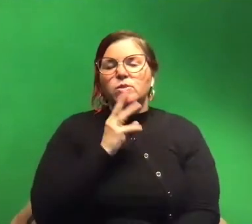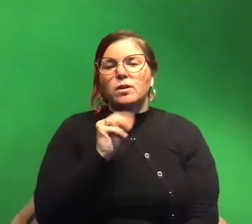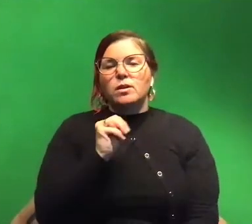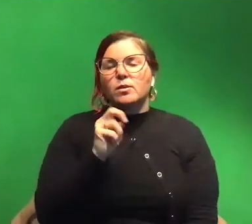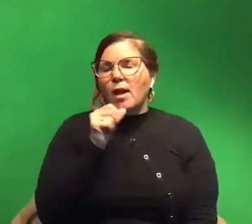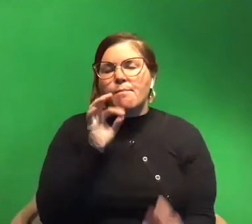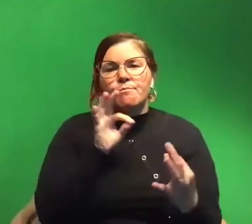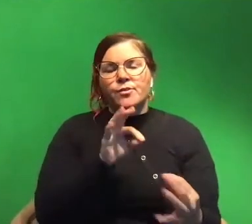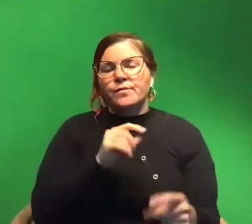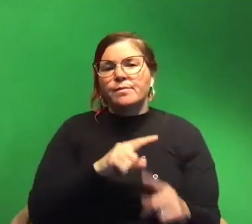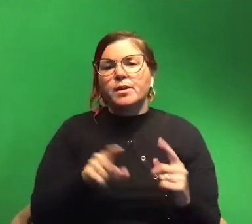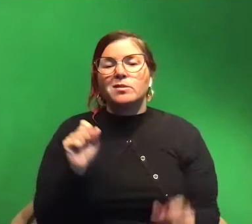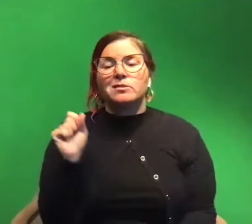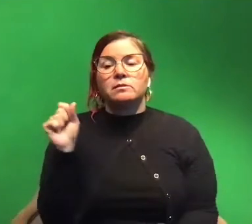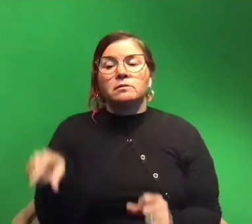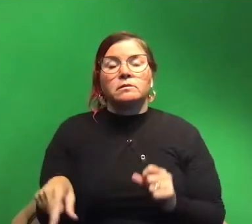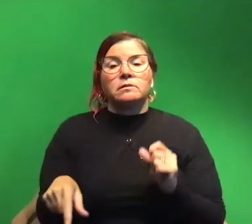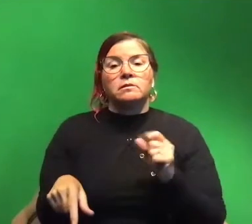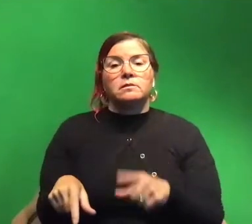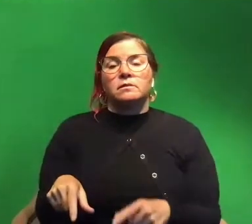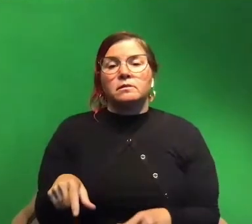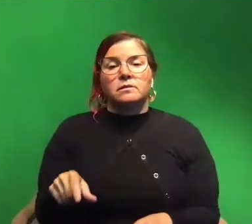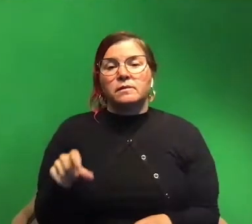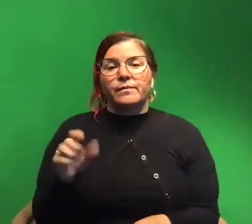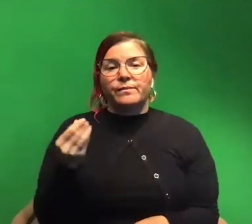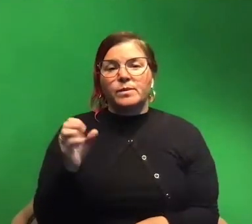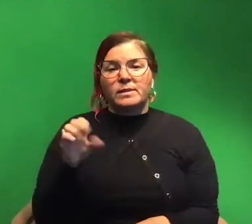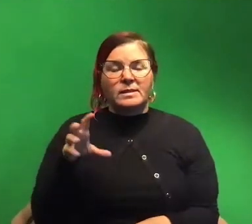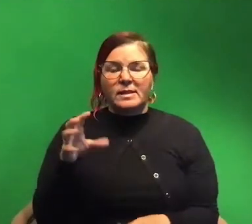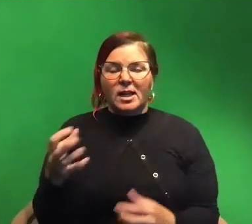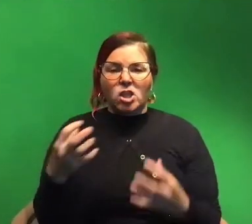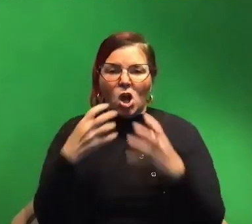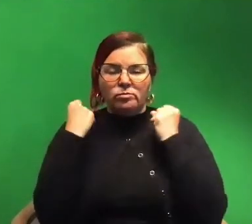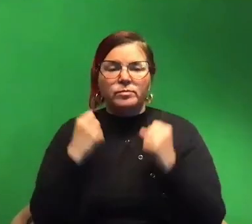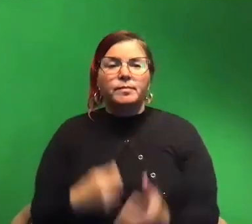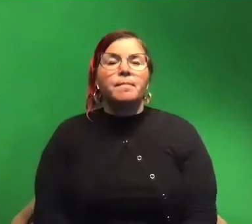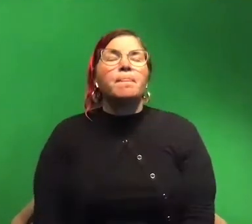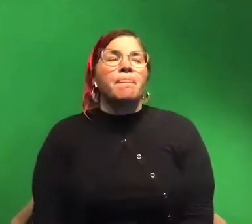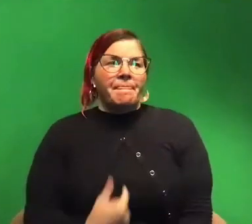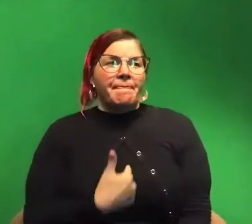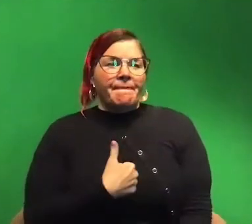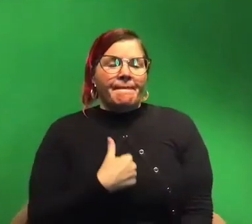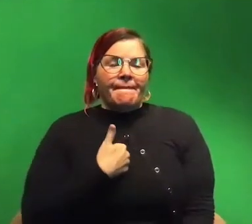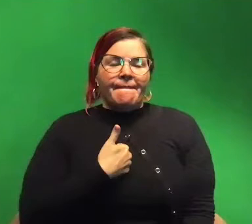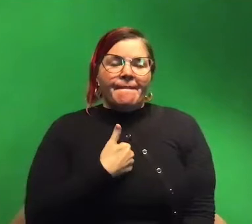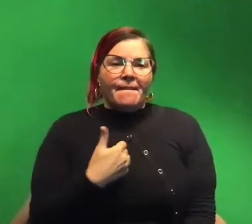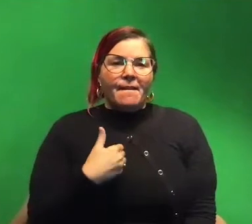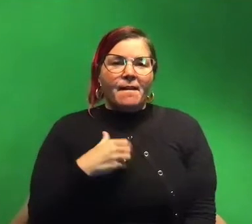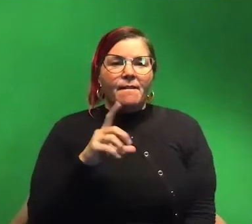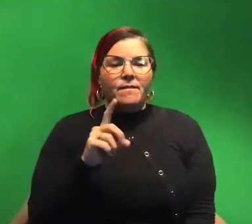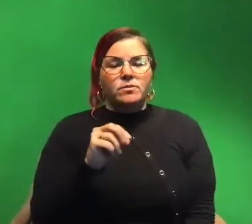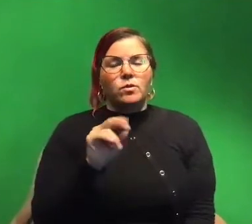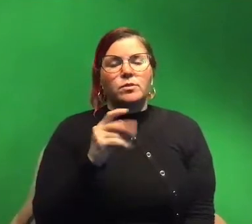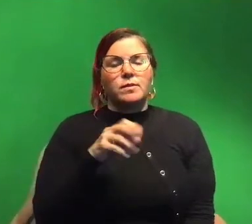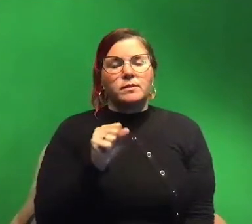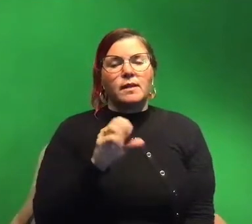but i would just like toss them in there and within seconds they would be yeah we had um the dory tooth so like the